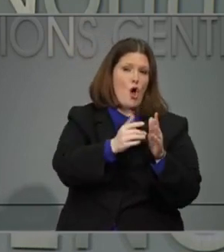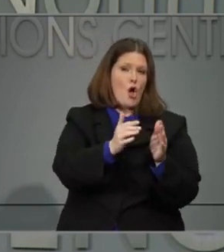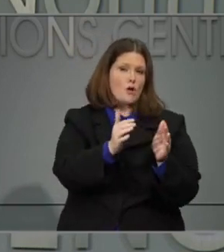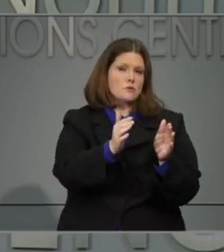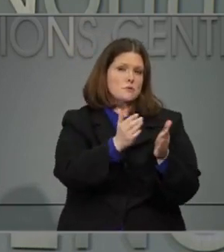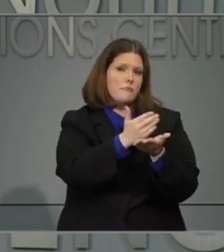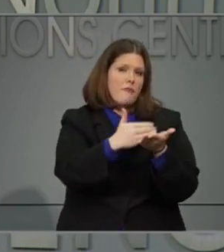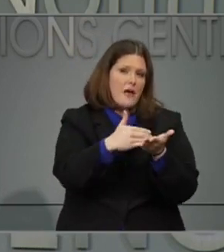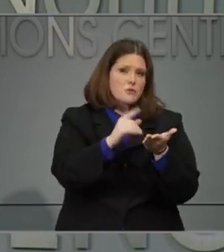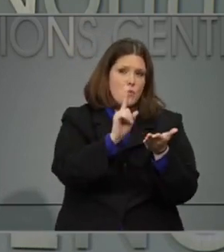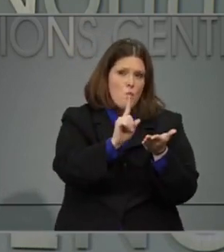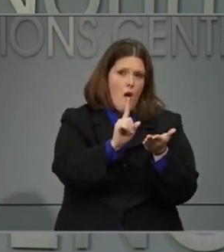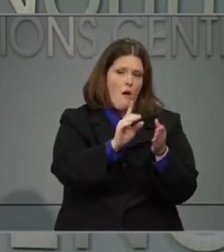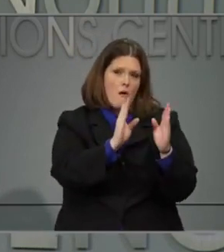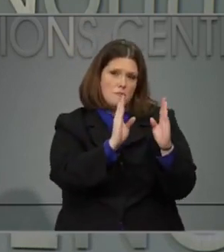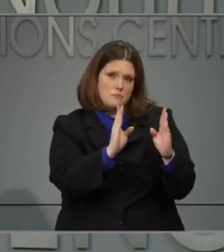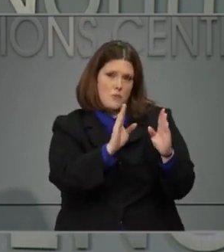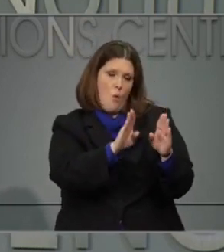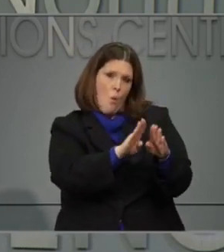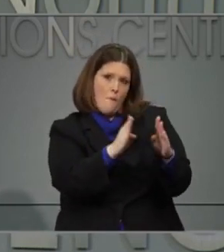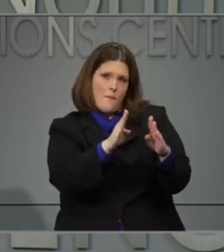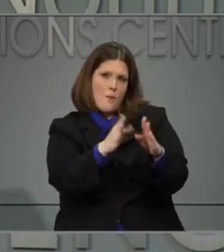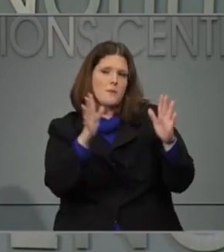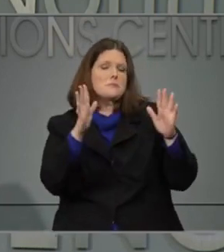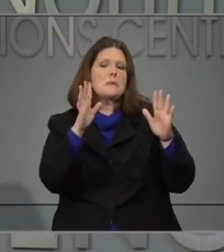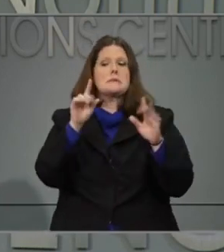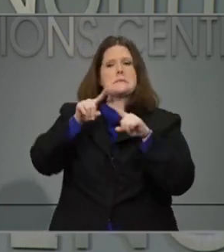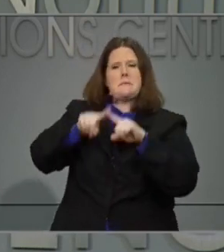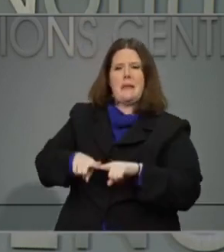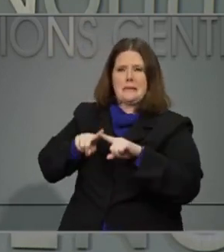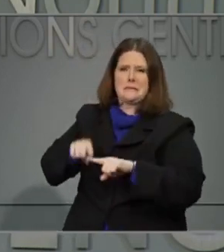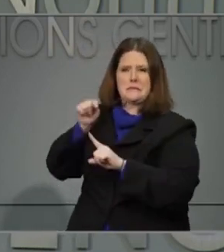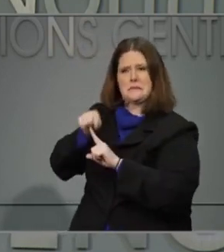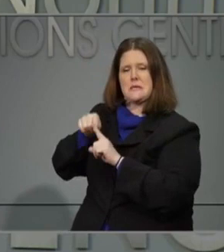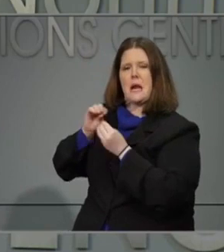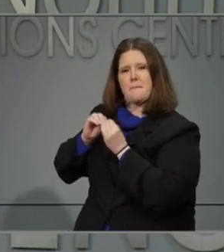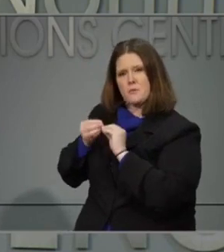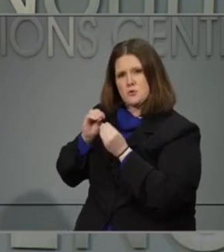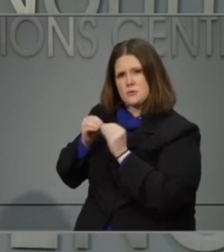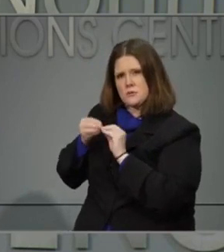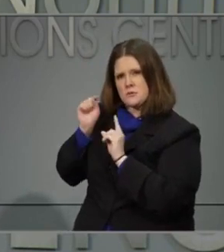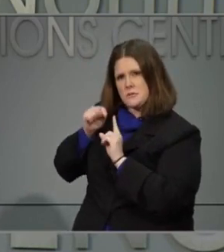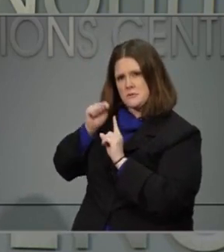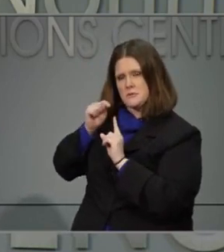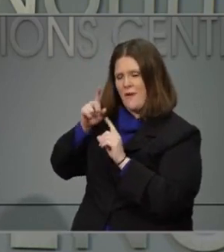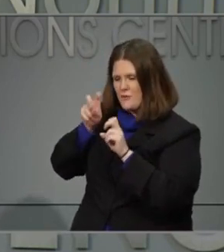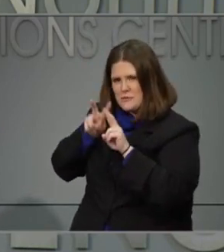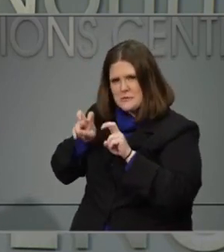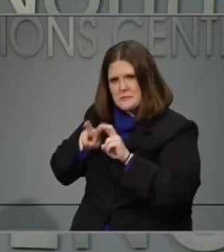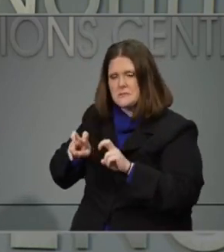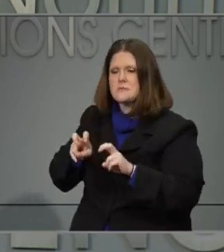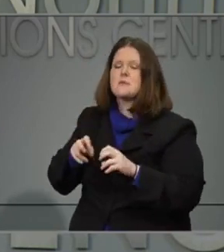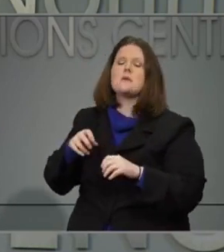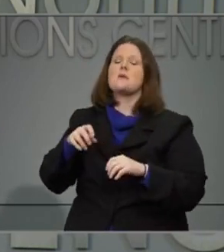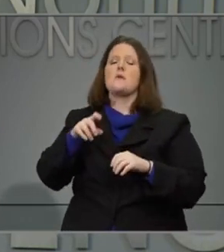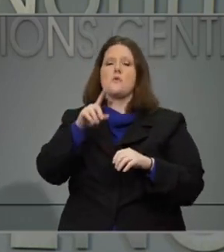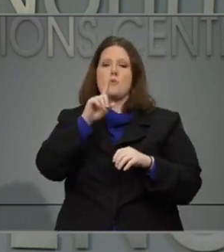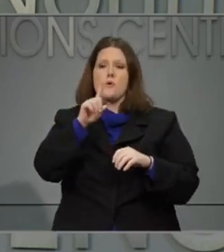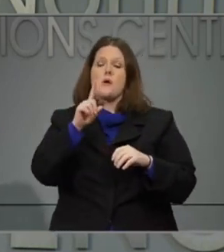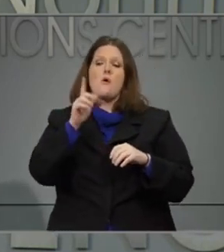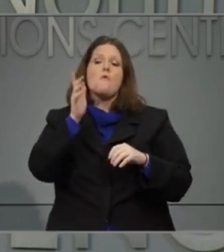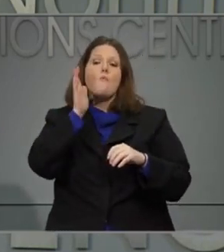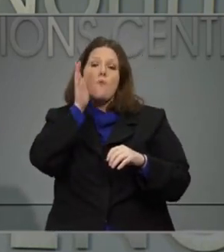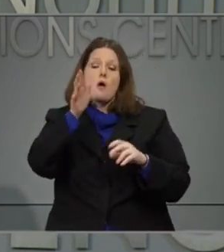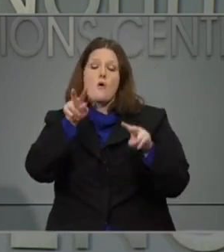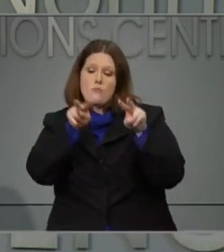tell us that we can can do that. But we'll continue to look at the potential of regional phases